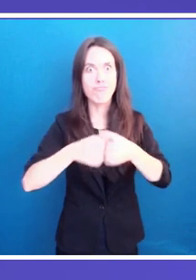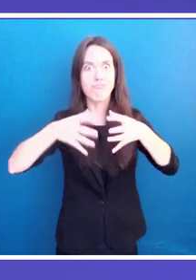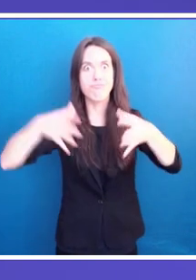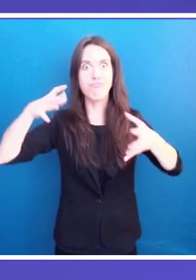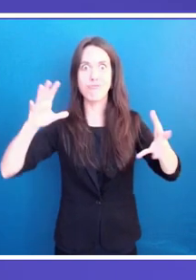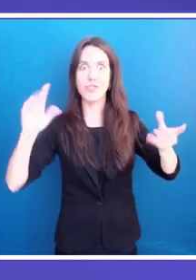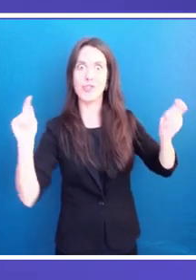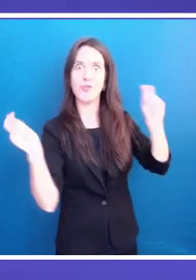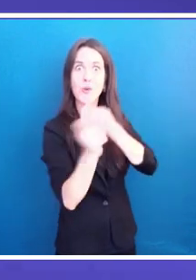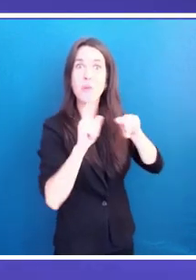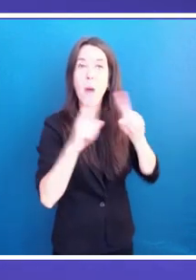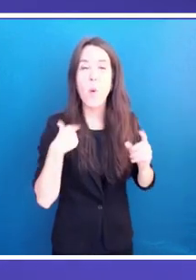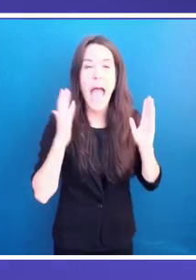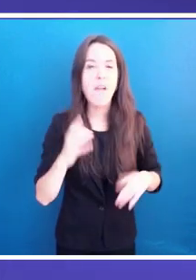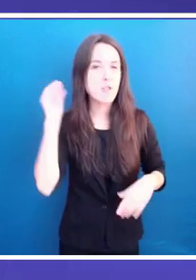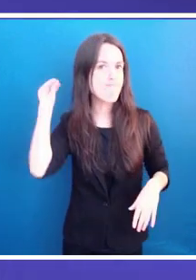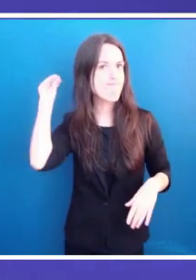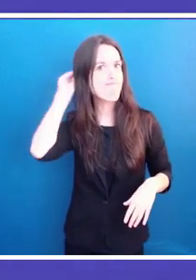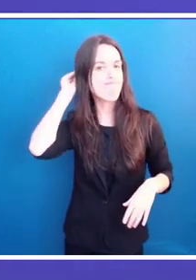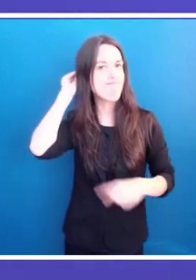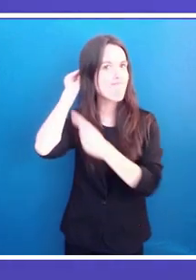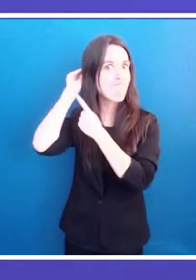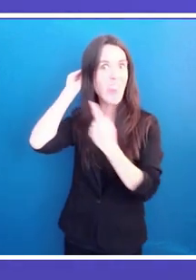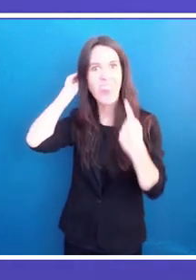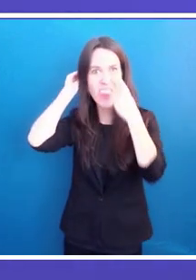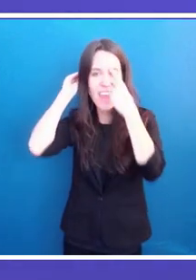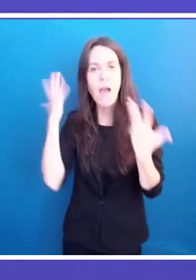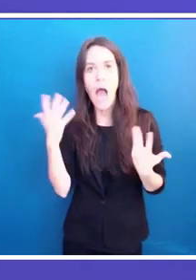and this illustrates the situation of women in the region.